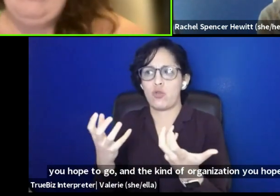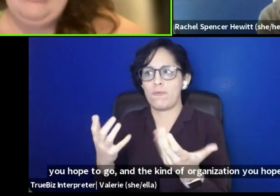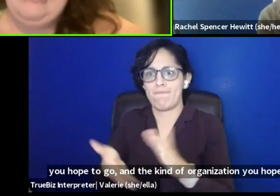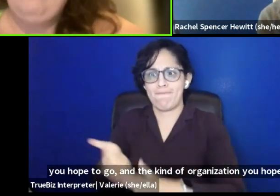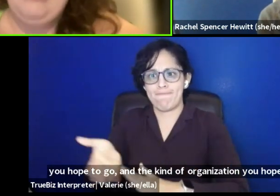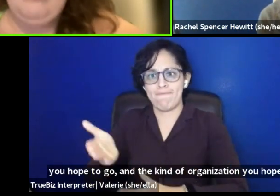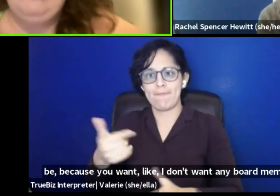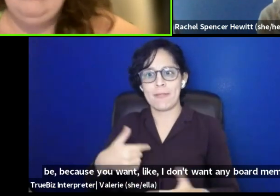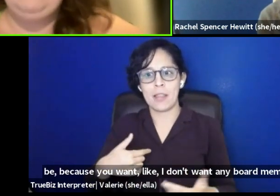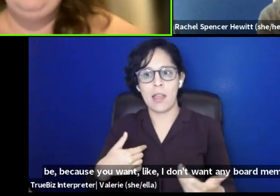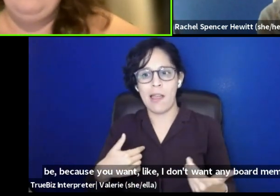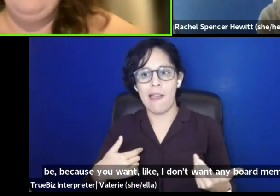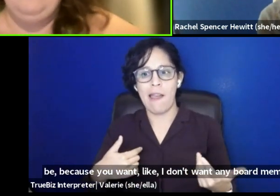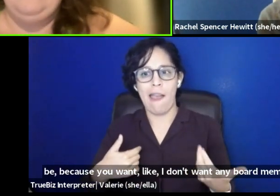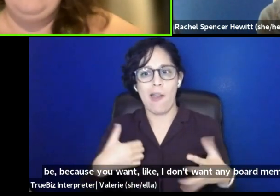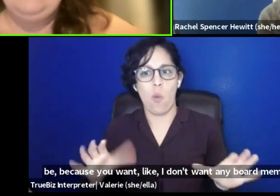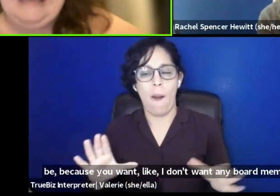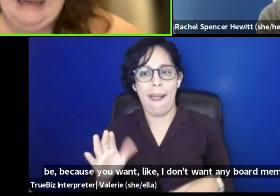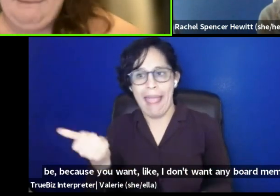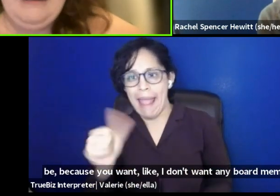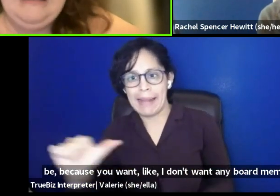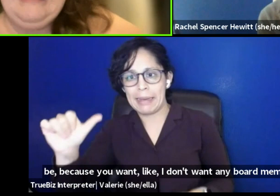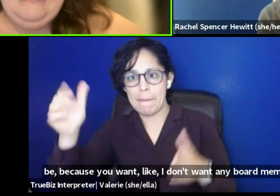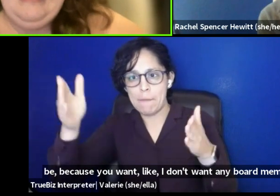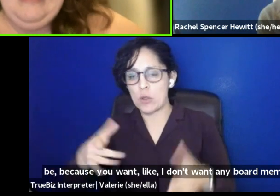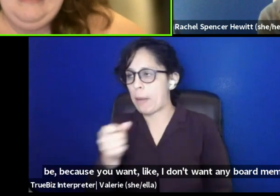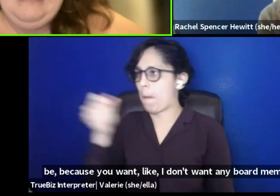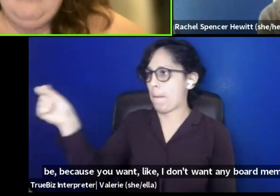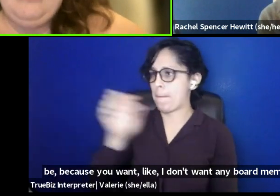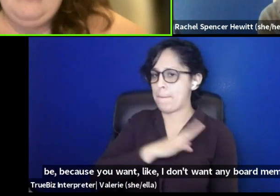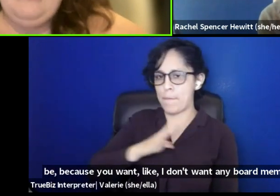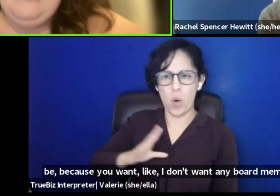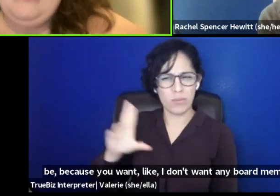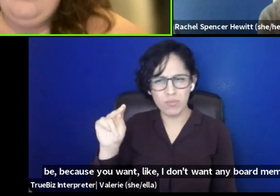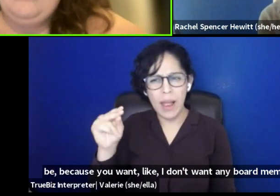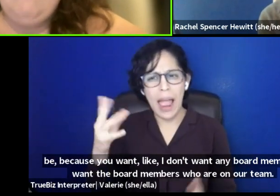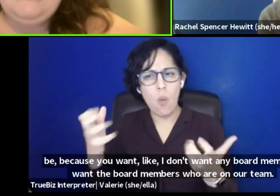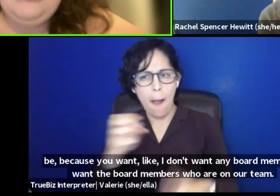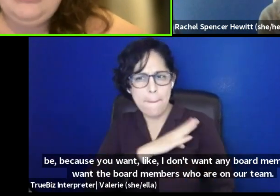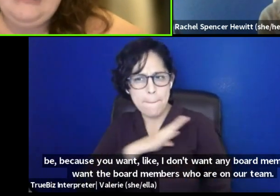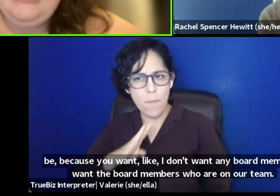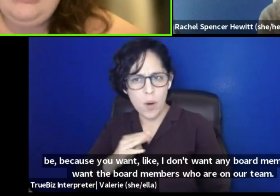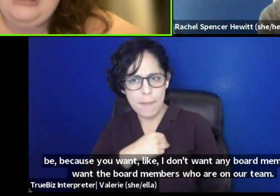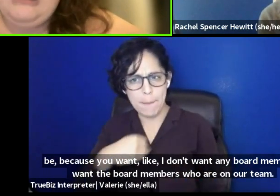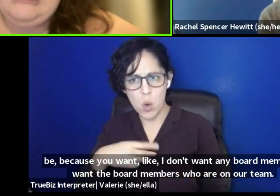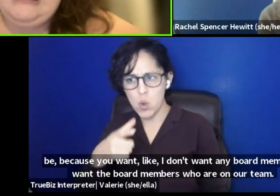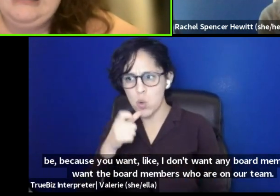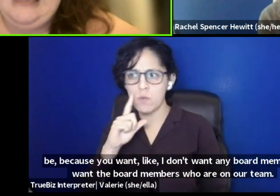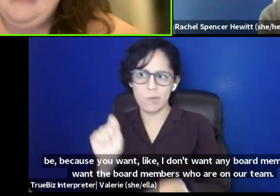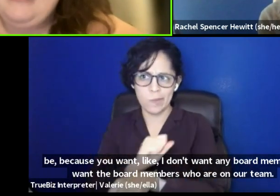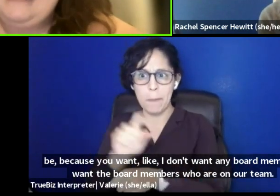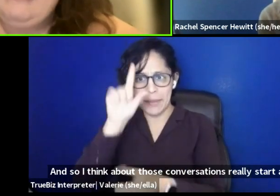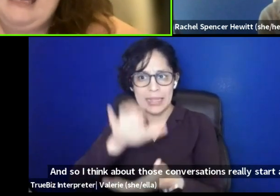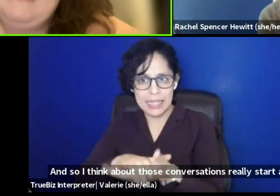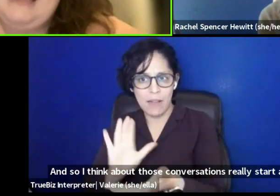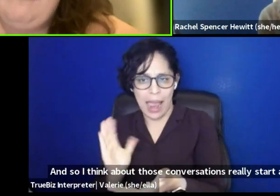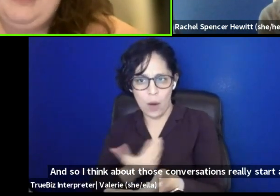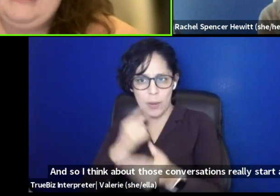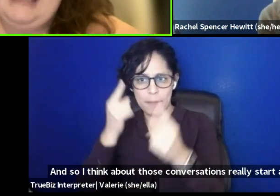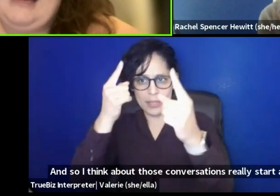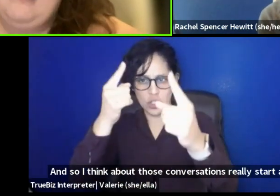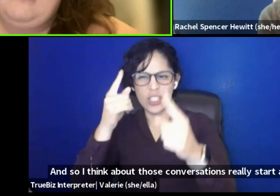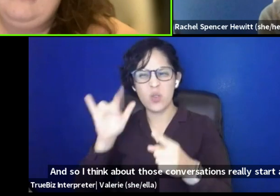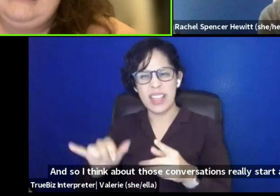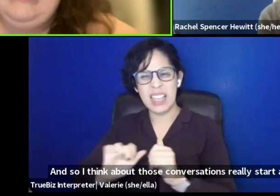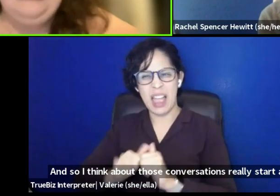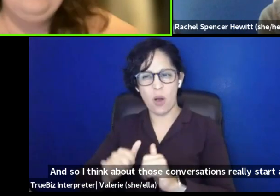want any board member. I want the board members who are on our team. Um, so I think that those conversations really start. And I think sometimes that